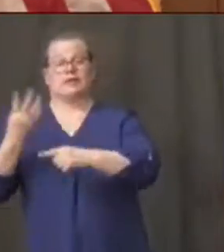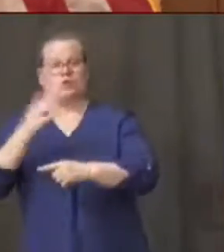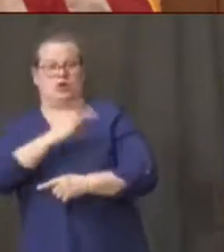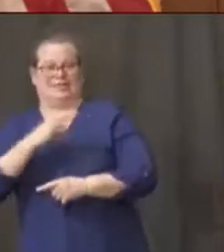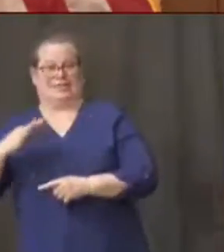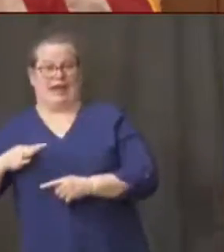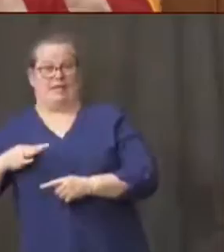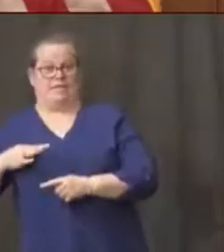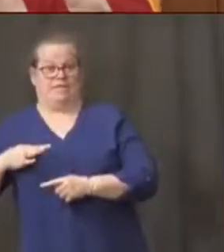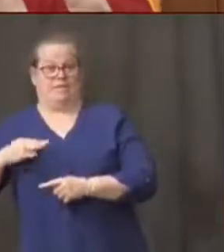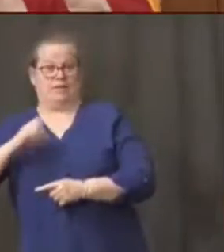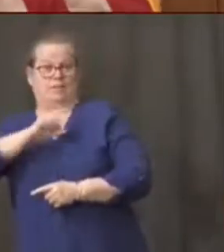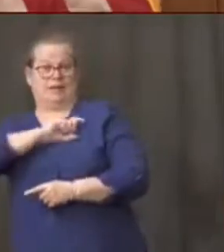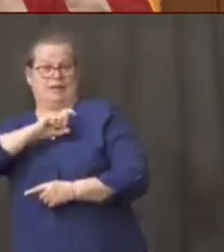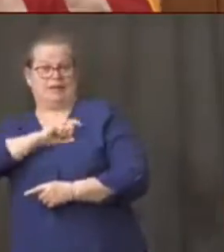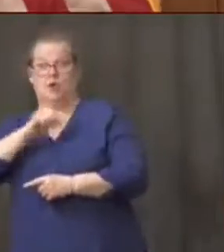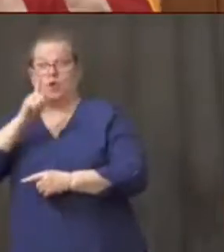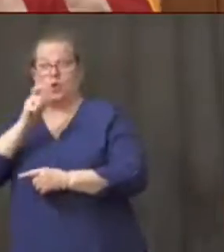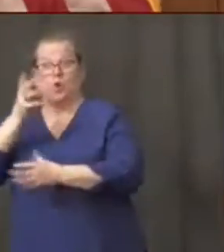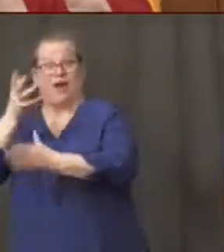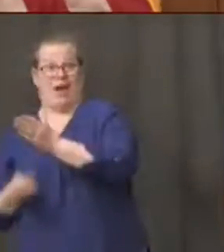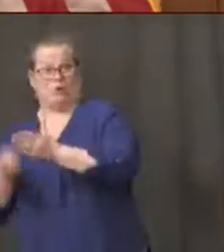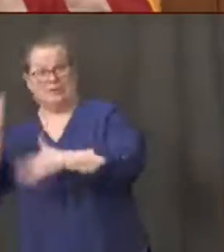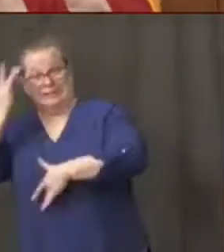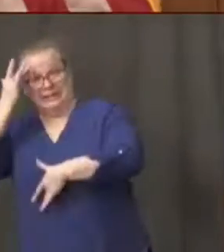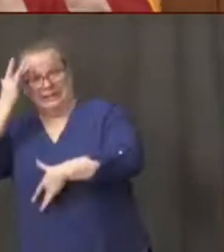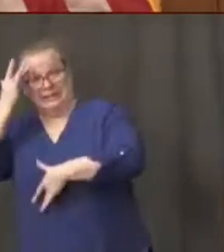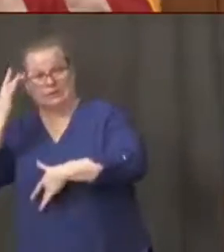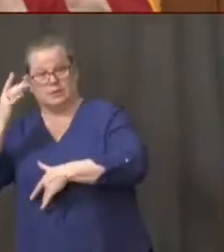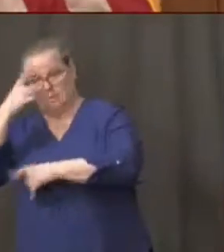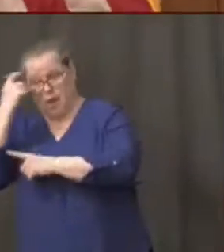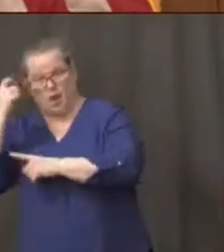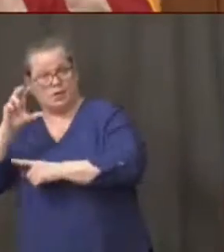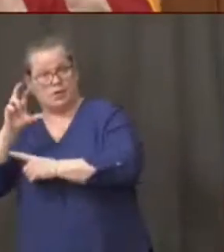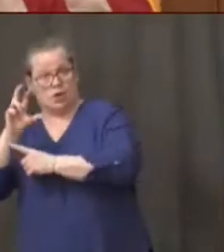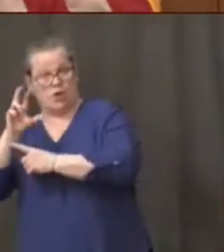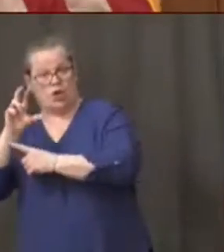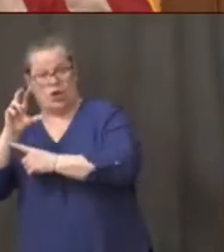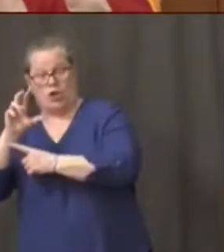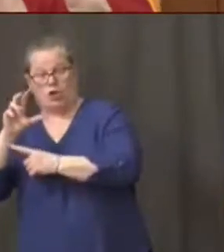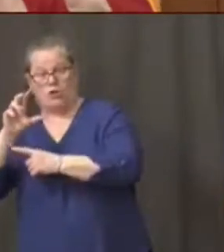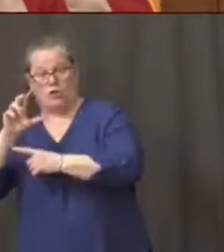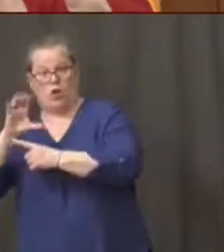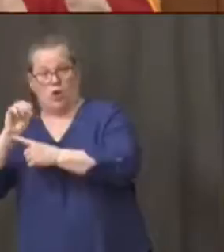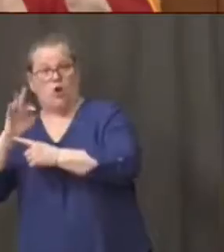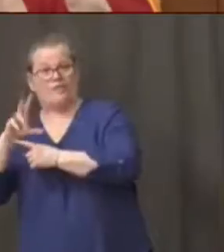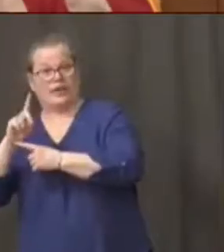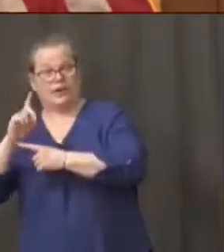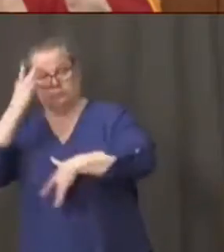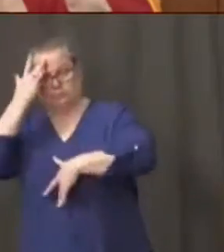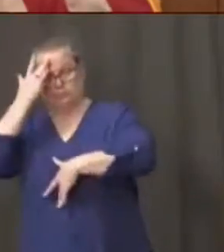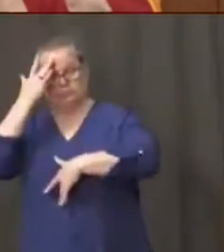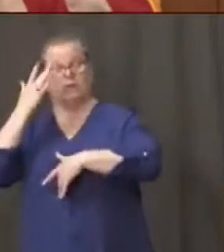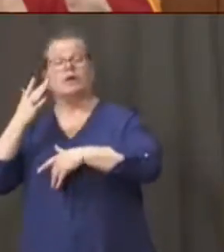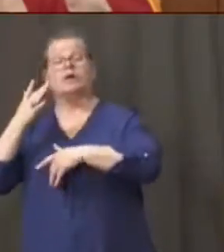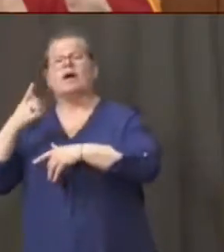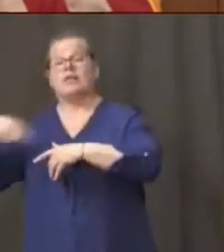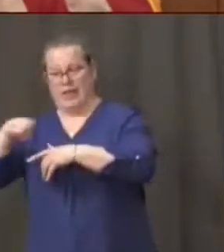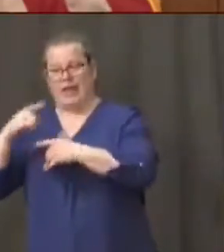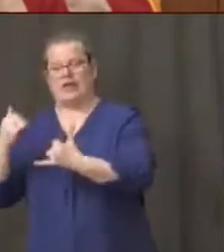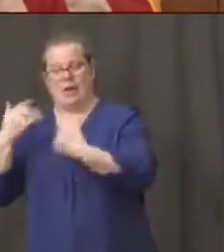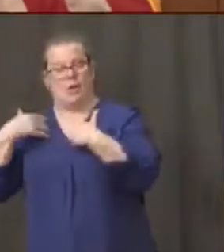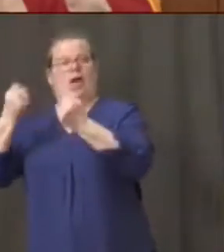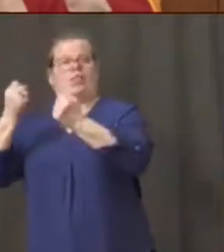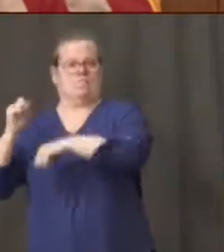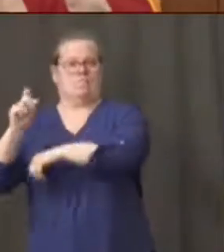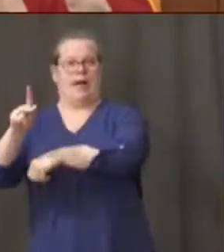work uh dlc is as on they have posted their plans that you'll see on their website on their covet specific